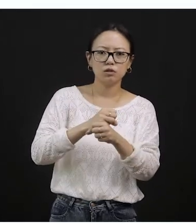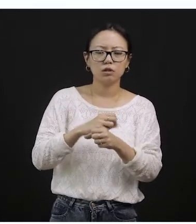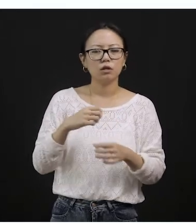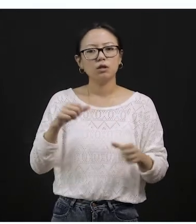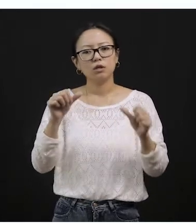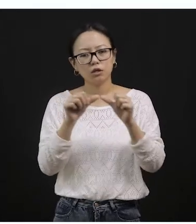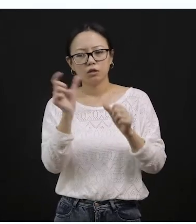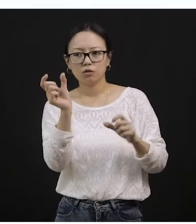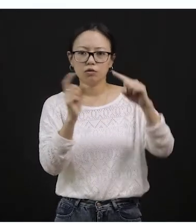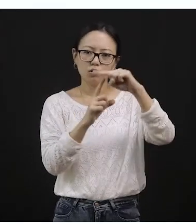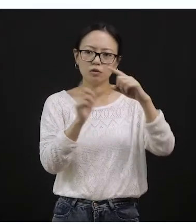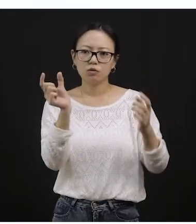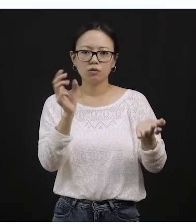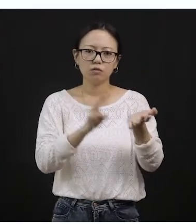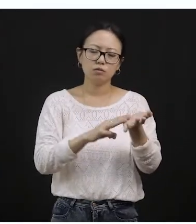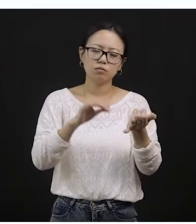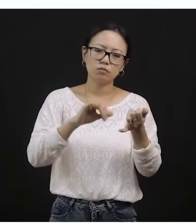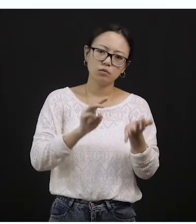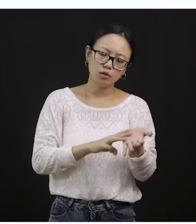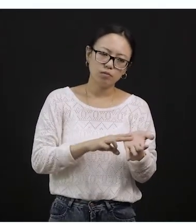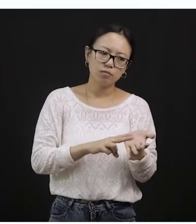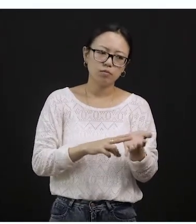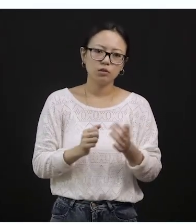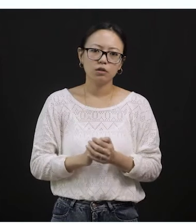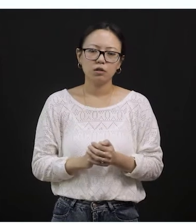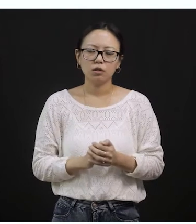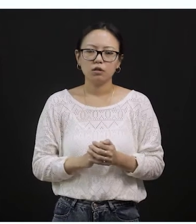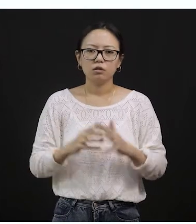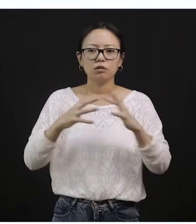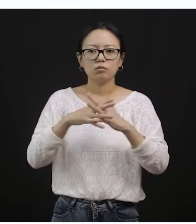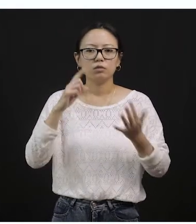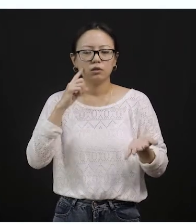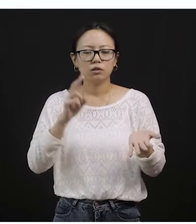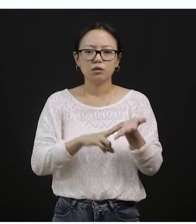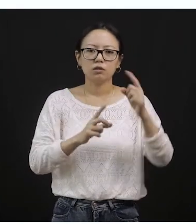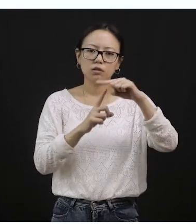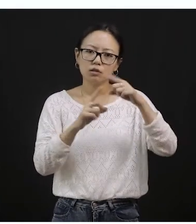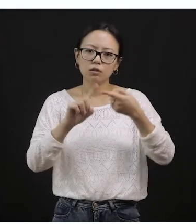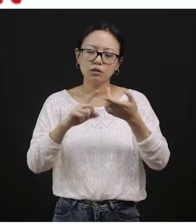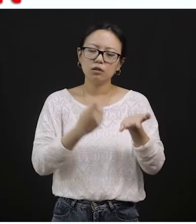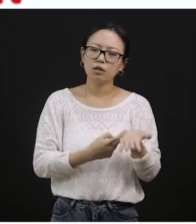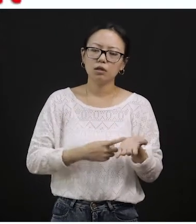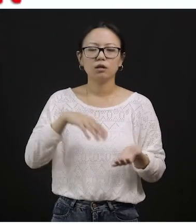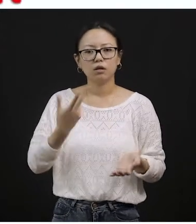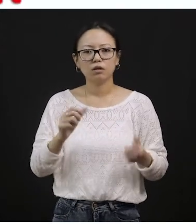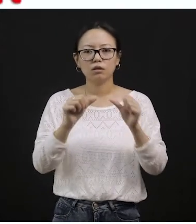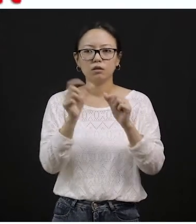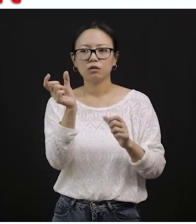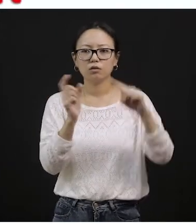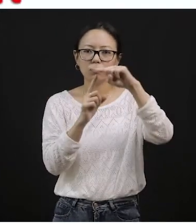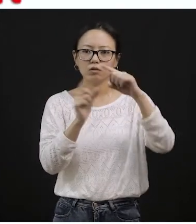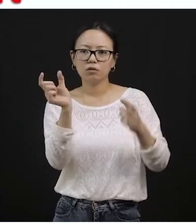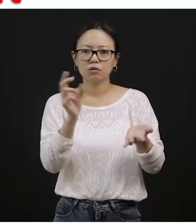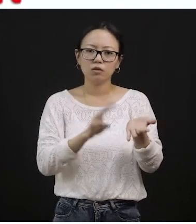-U-M-M-E-R. And finally, winter. W-I-N-D-E-R. Winter. Yeah? Okay. Now